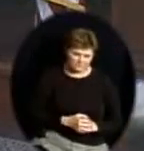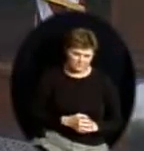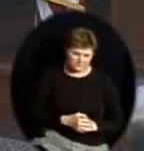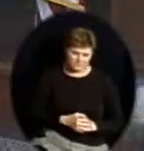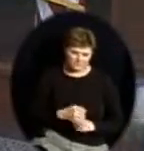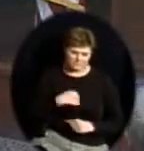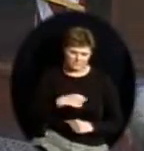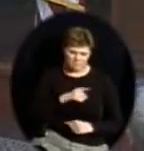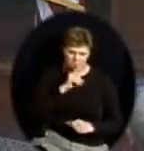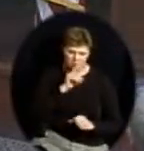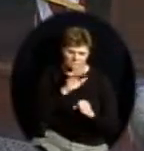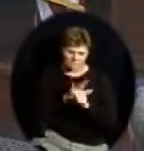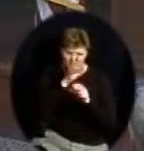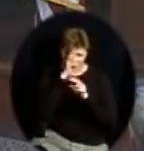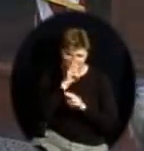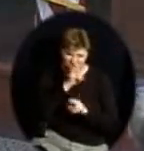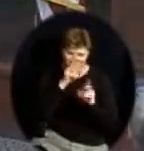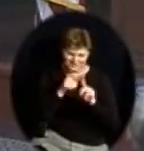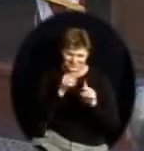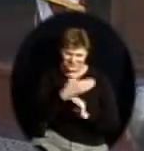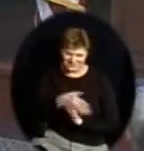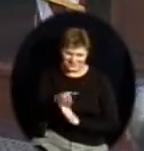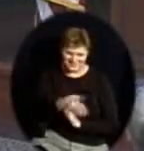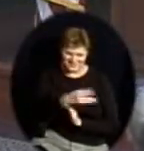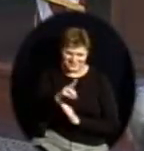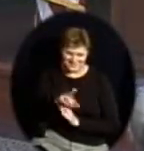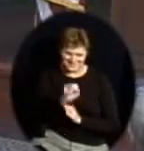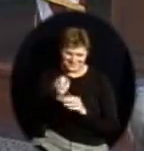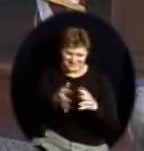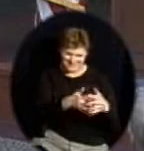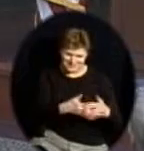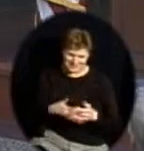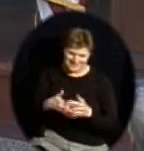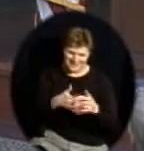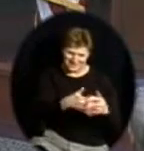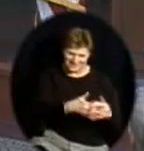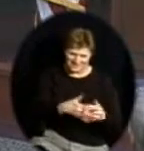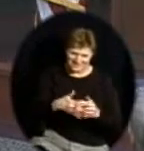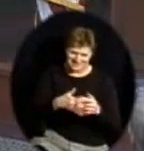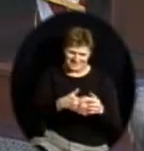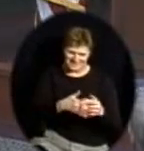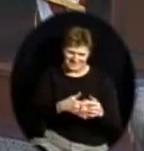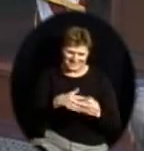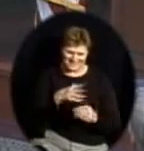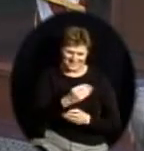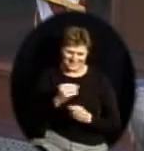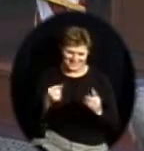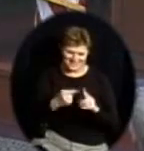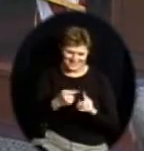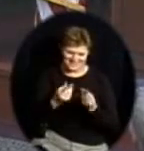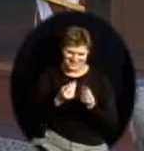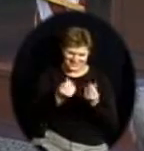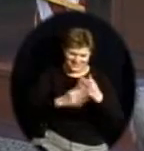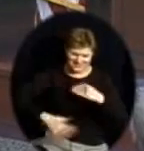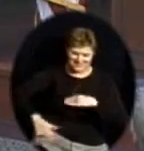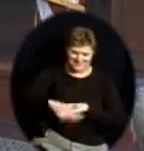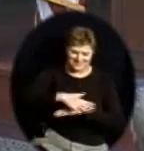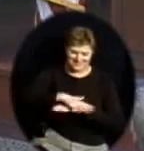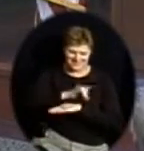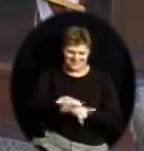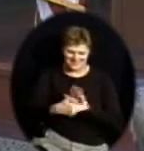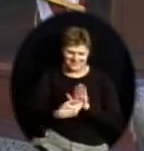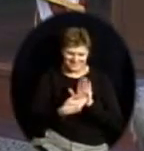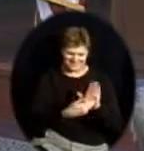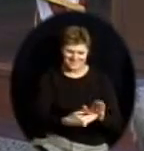I pledge allegiance to the flag of the United States of America, and to the republic for which it